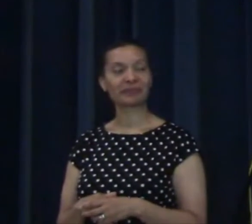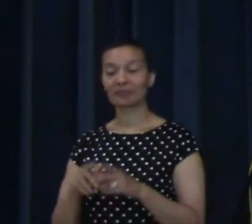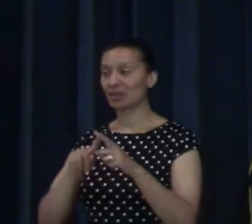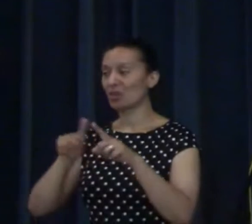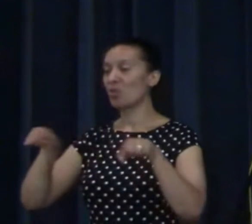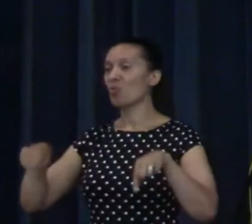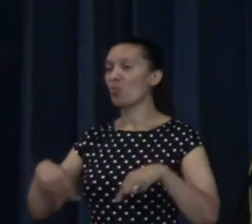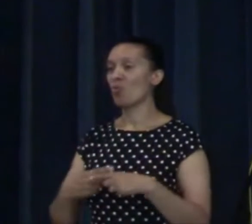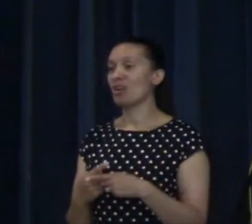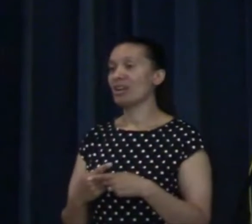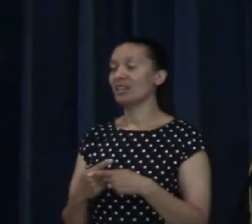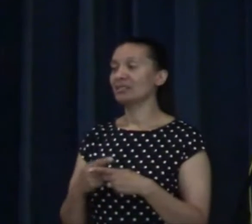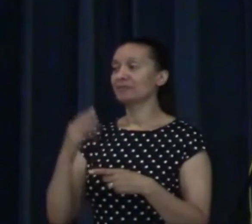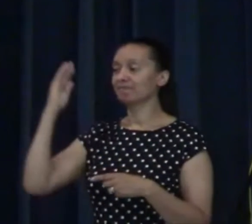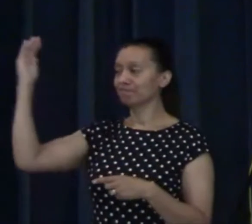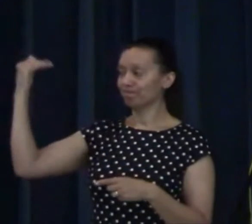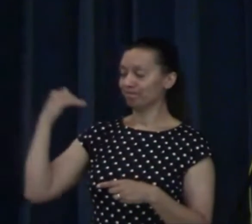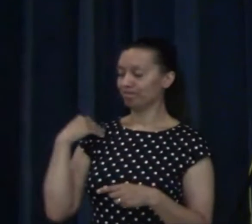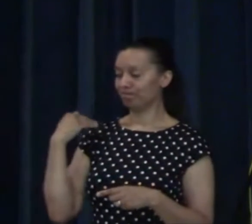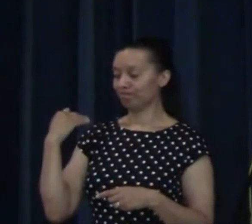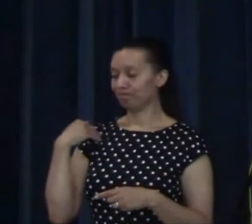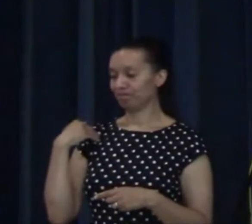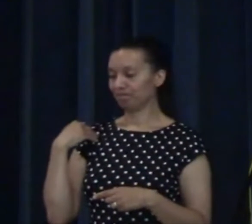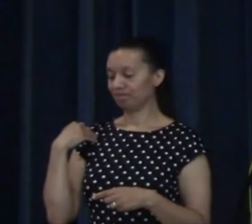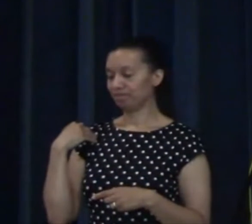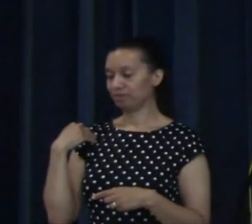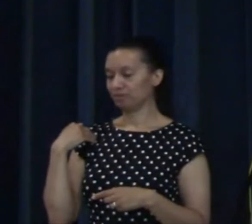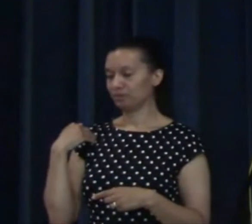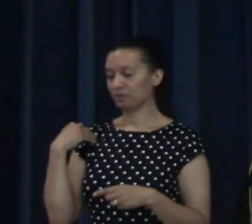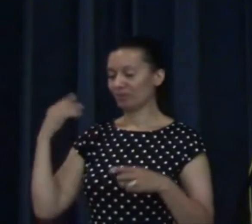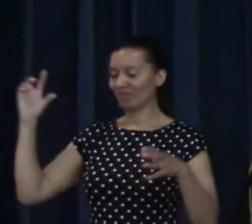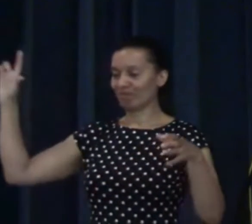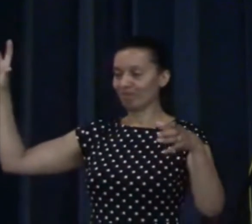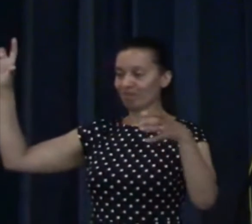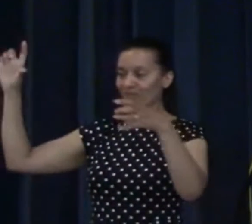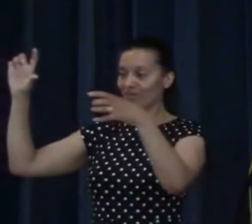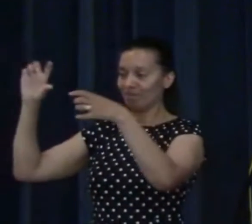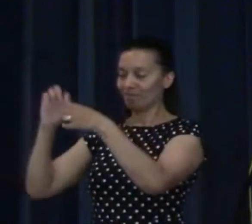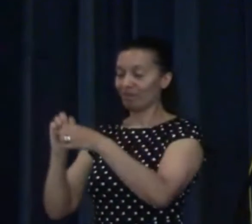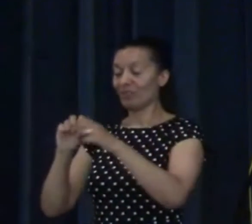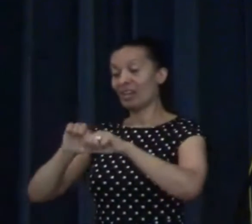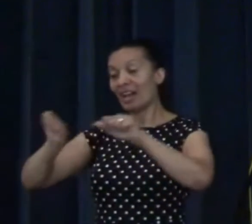We are instructed to be reconciles.